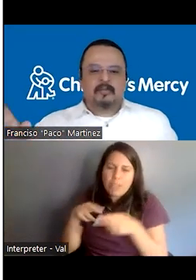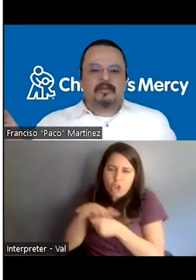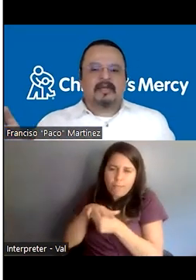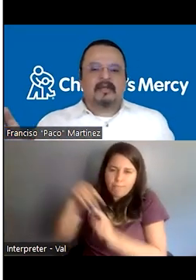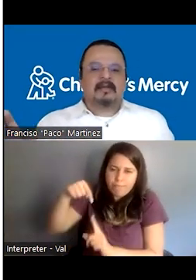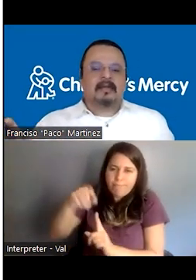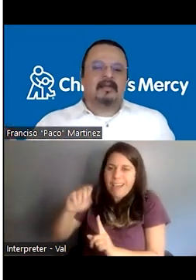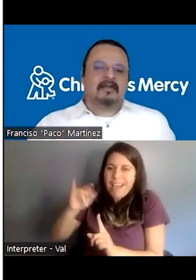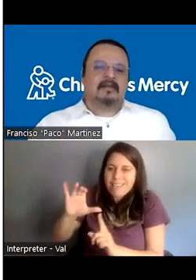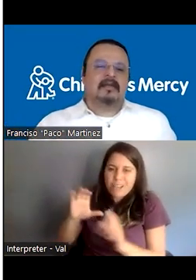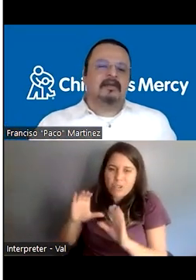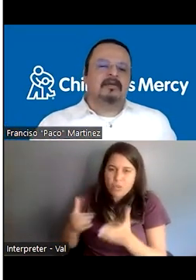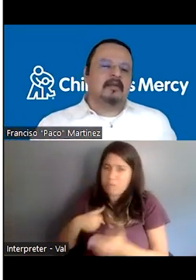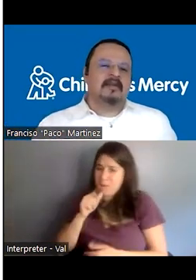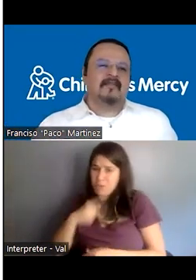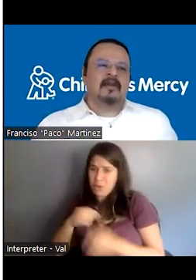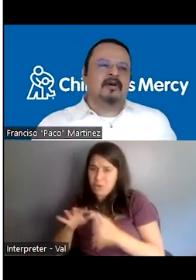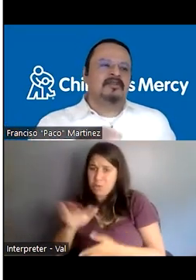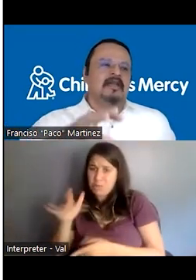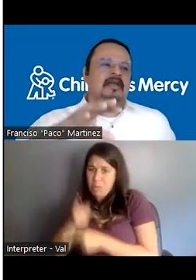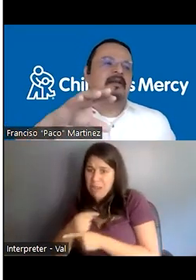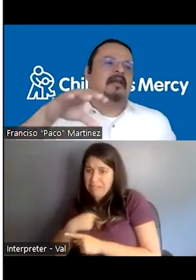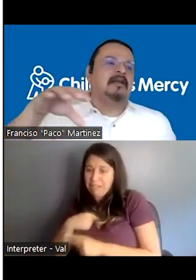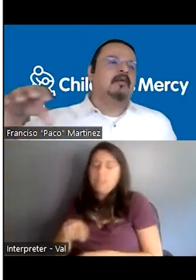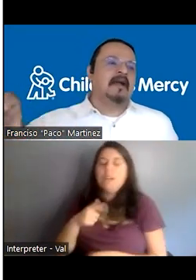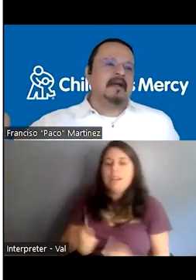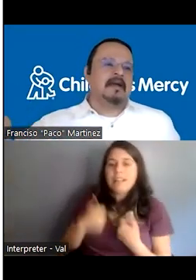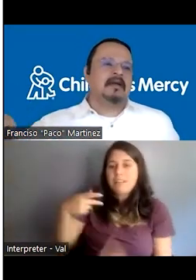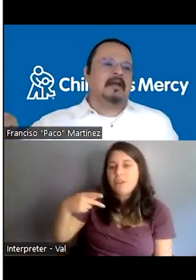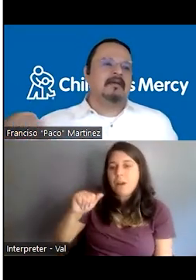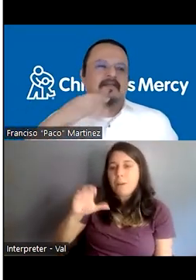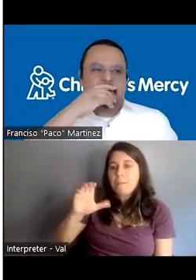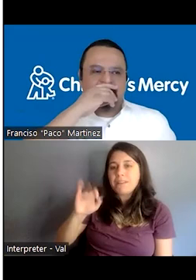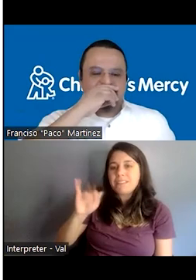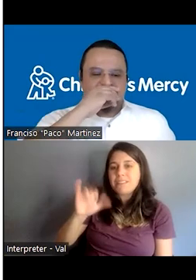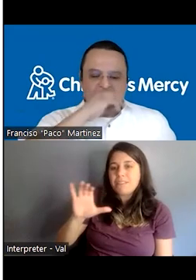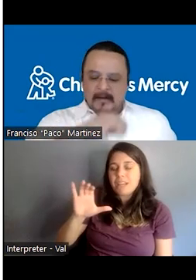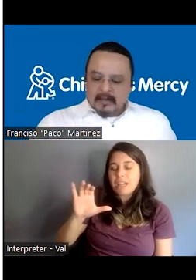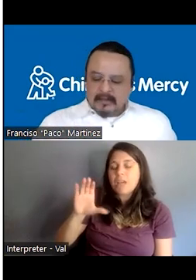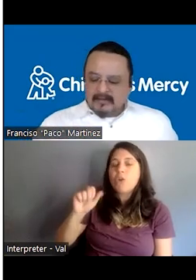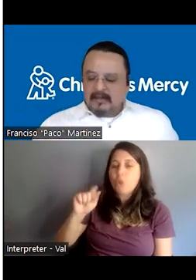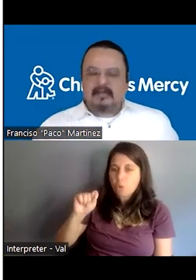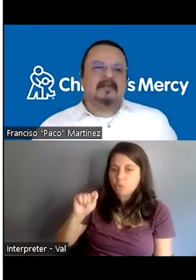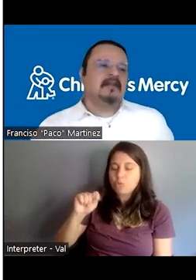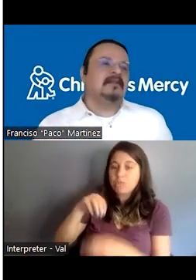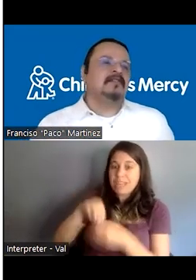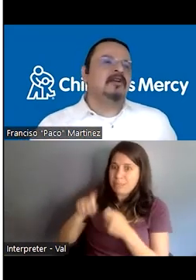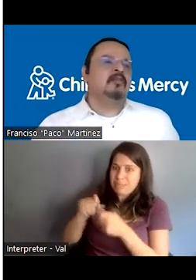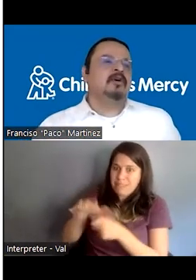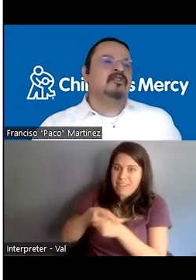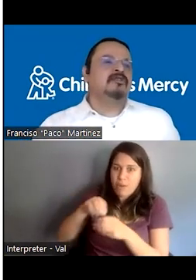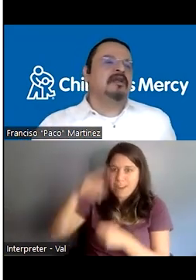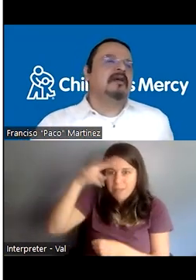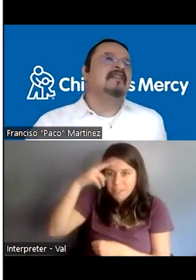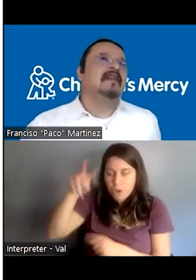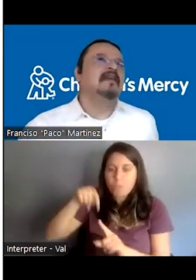ethnic group that lives in the, in the Pacific coast and in Oaxaca areas in Mexico. And it's the, it's the second